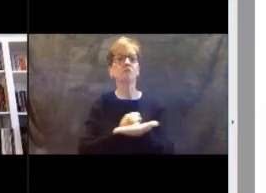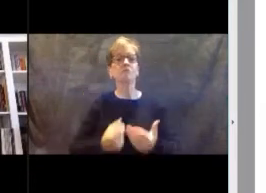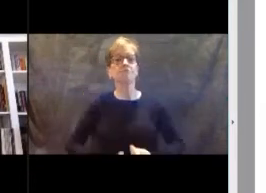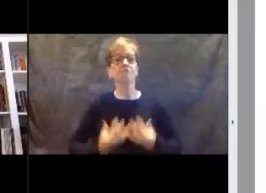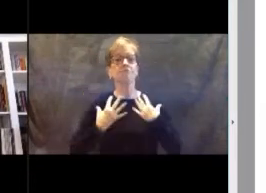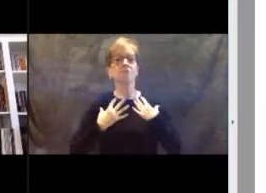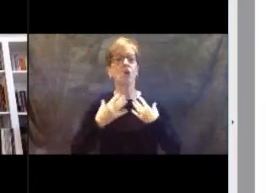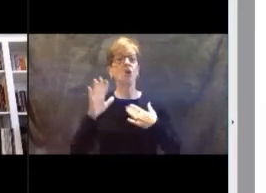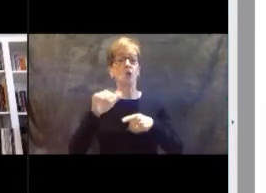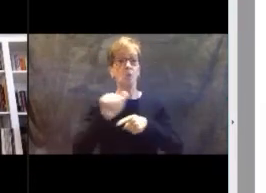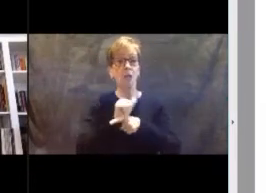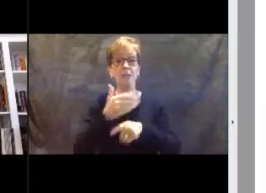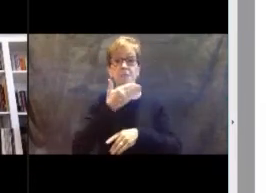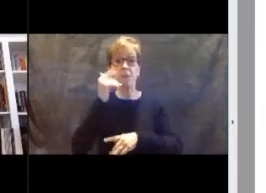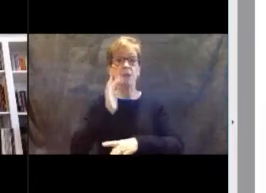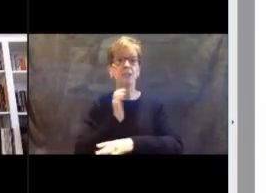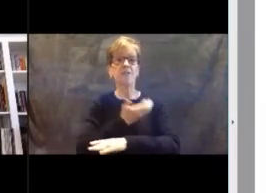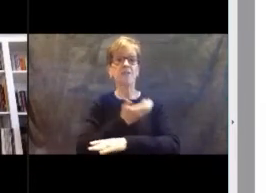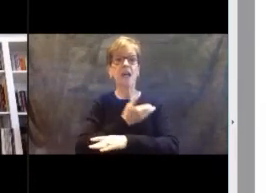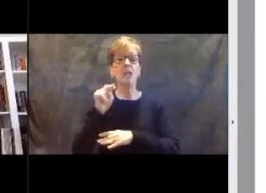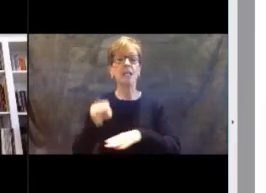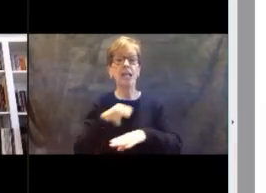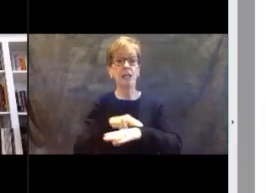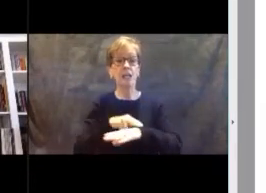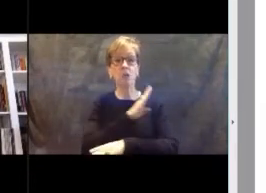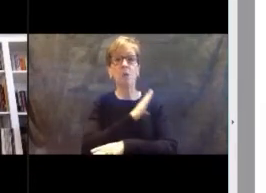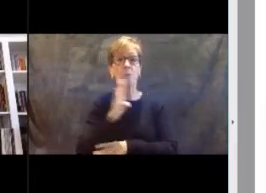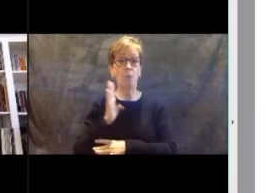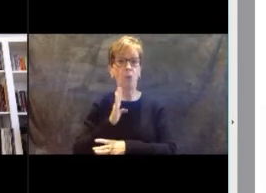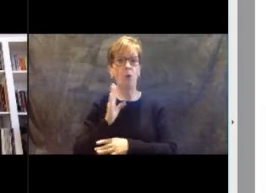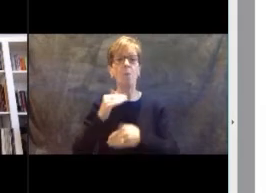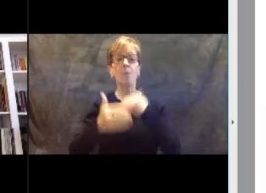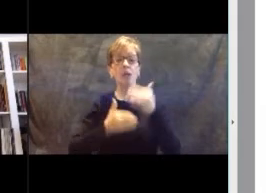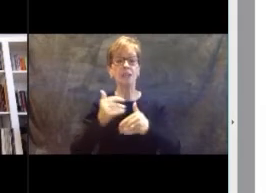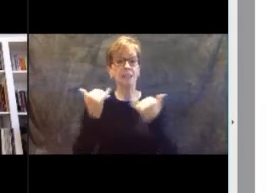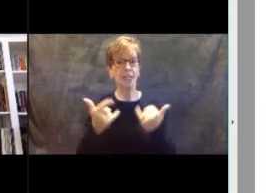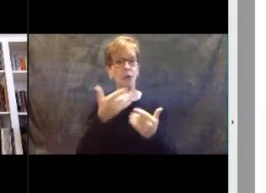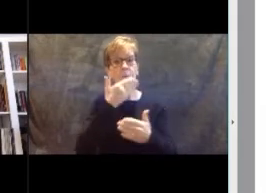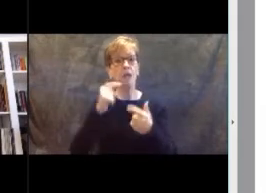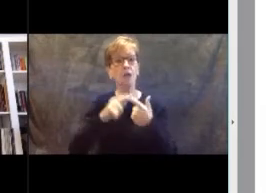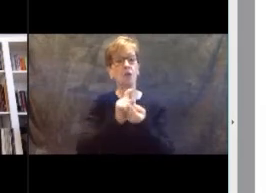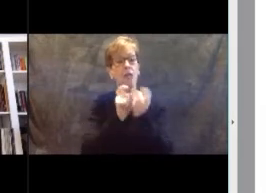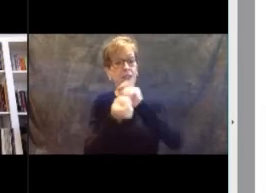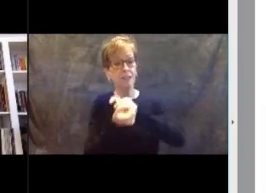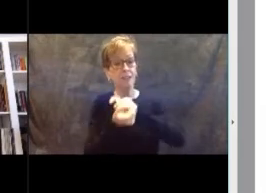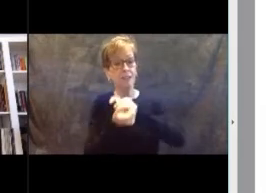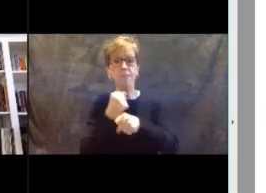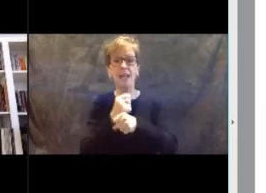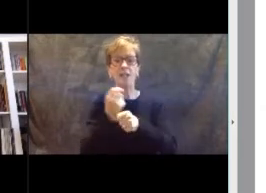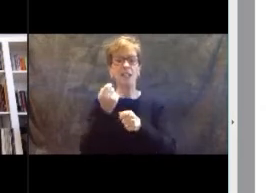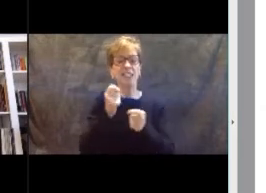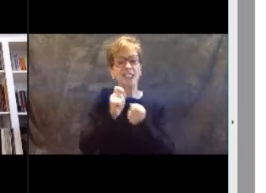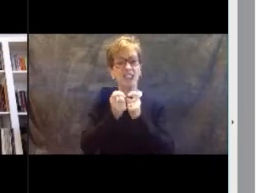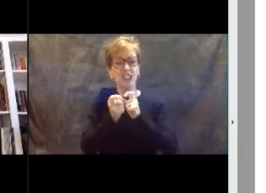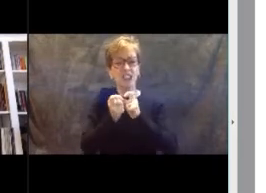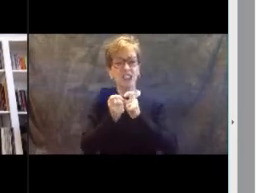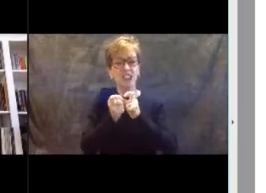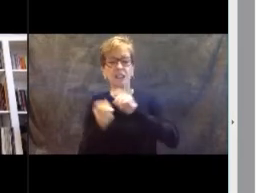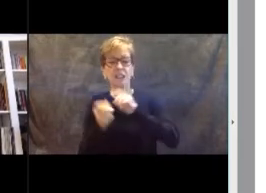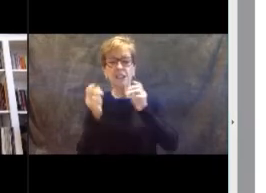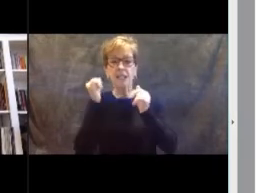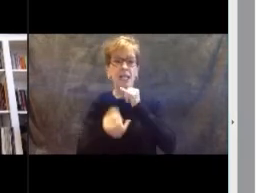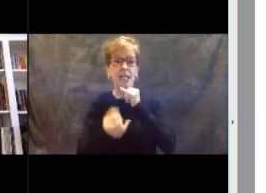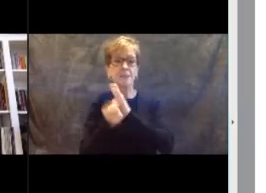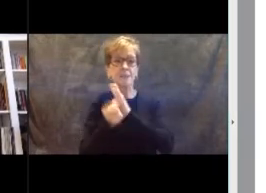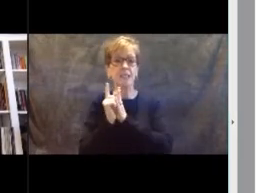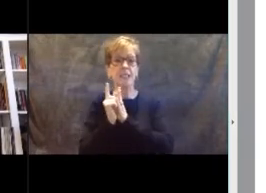of the national board certification process, and you are now better, able to adapt and make those nimble, just-in-time decisions that will benefit your